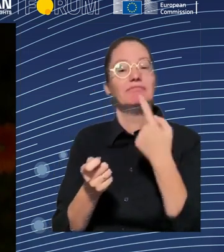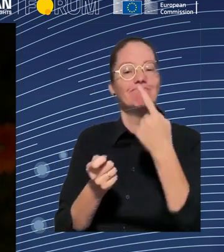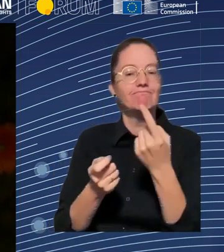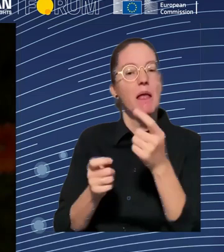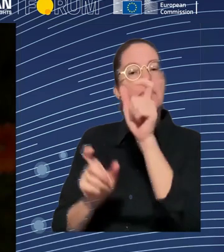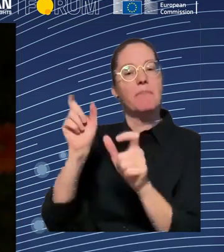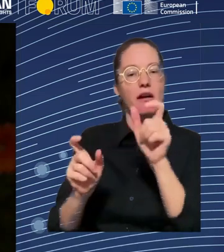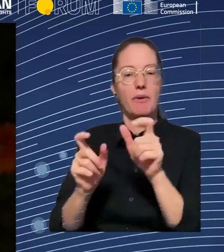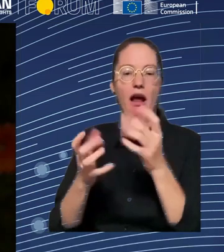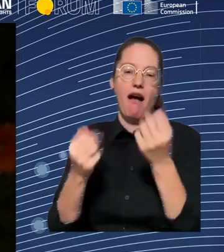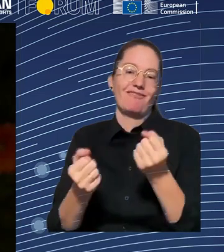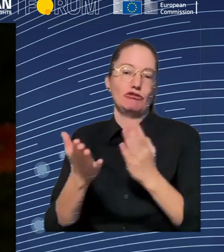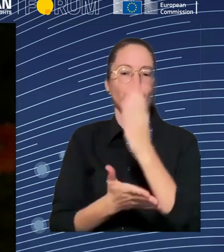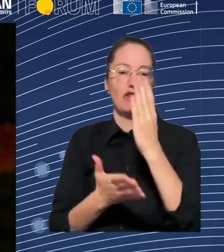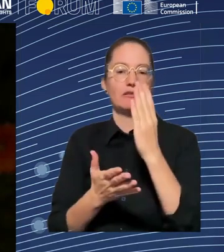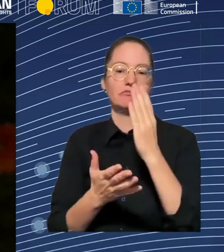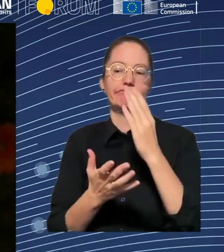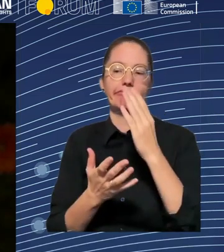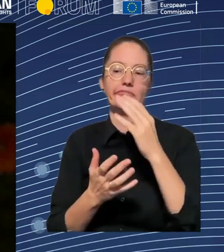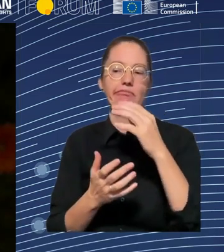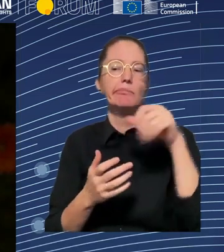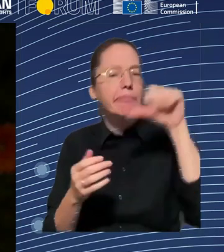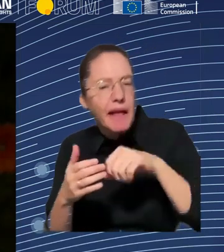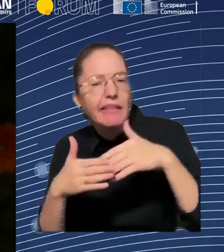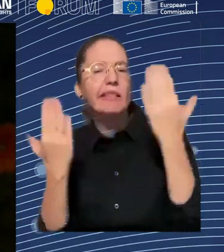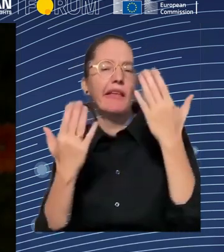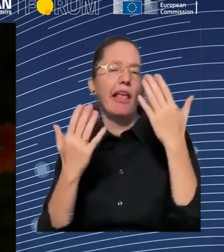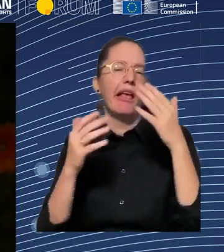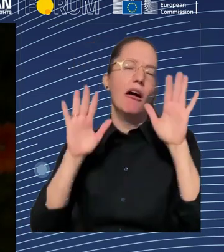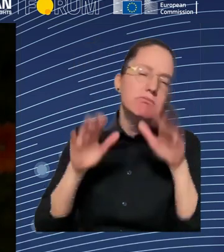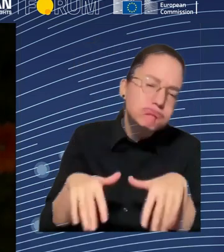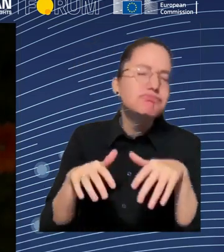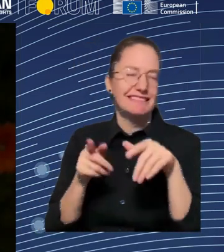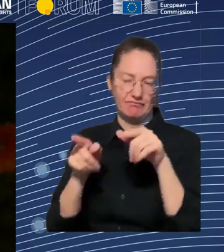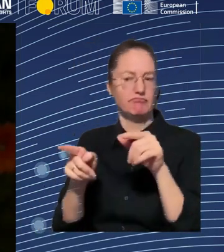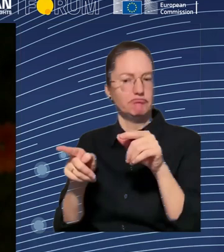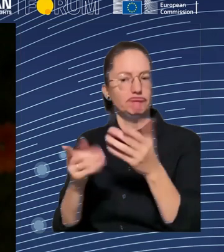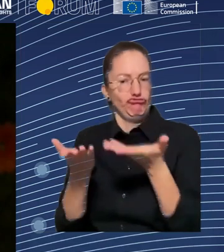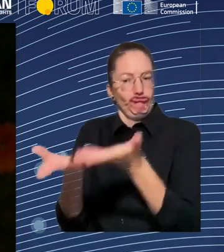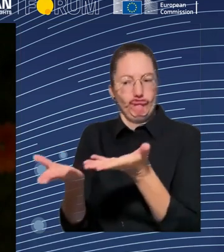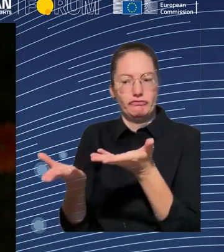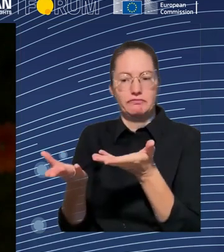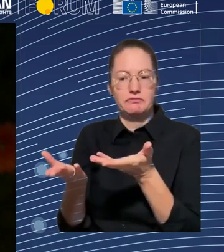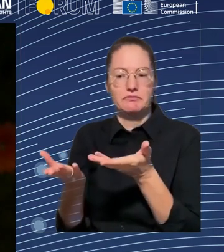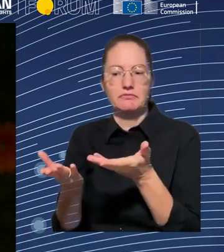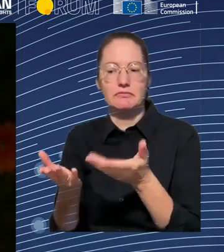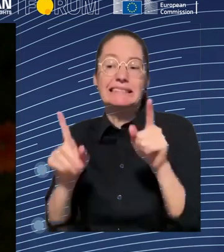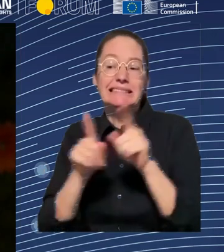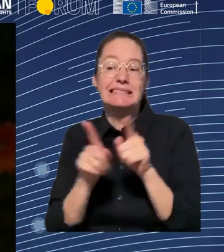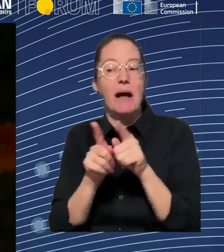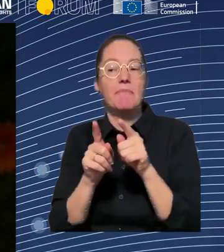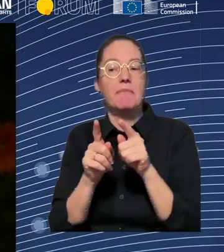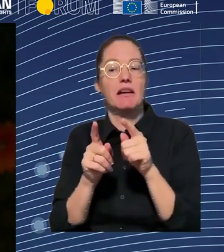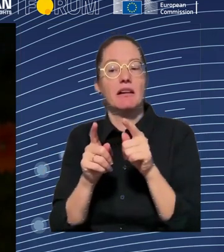enter the system. So then what happened then? I don't know. But this is just a reflection that came to my mind, just reading this